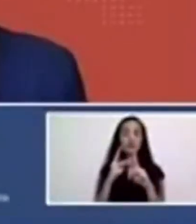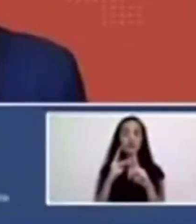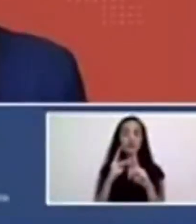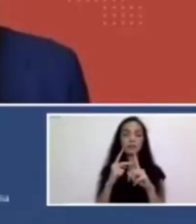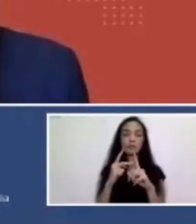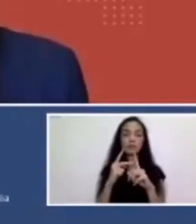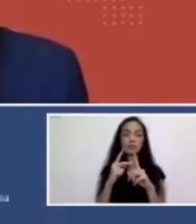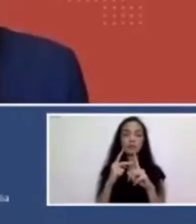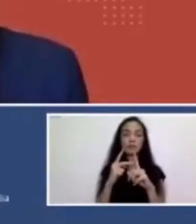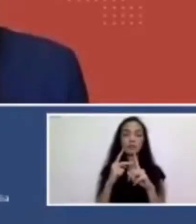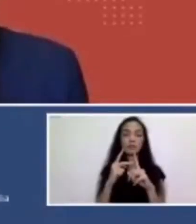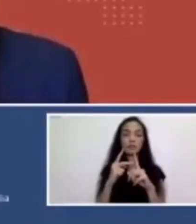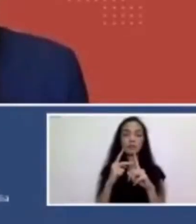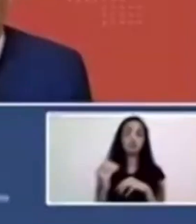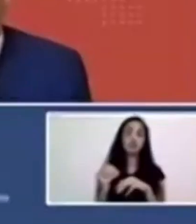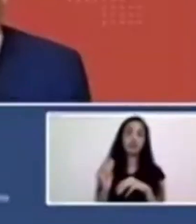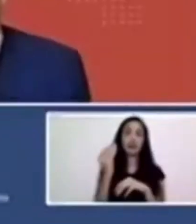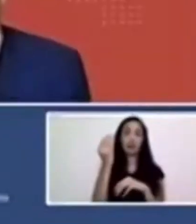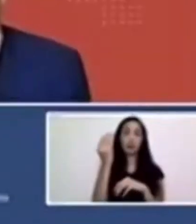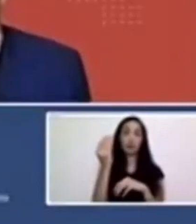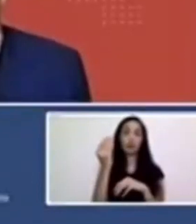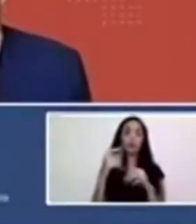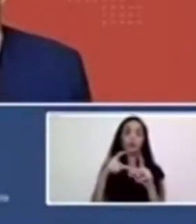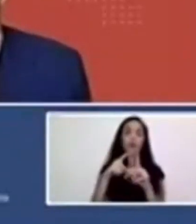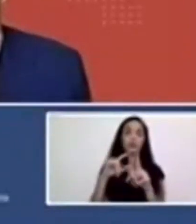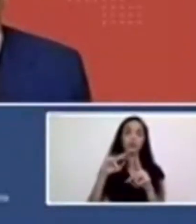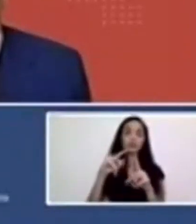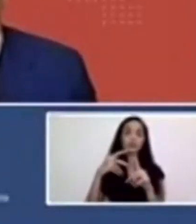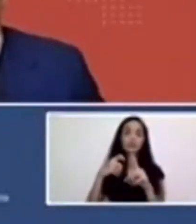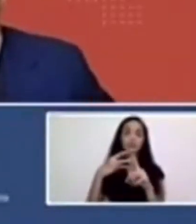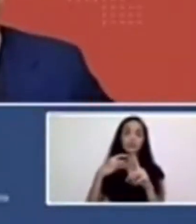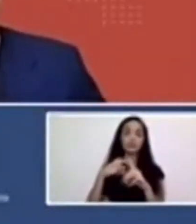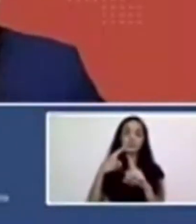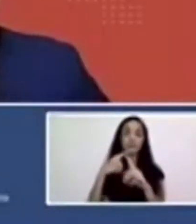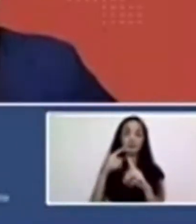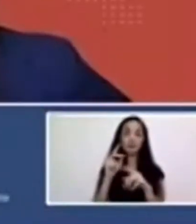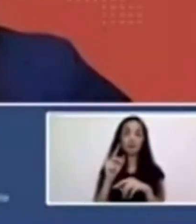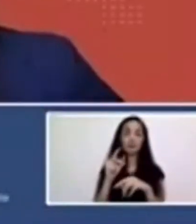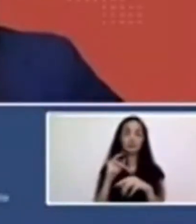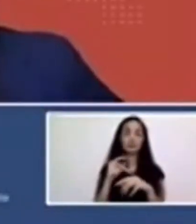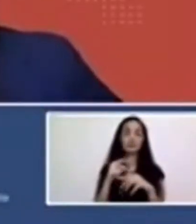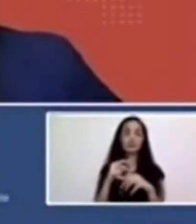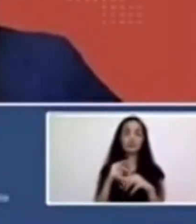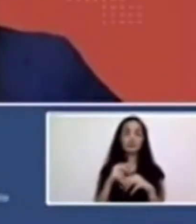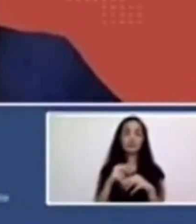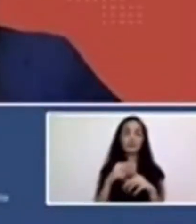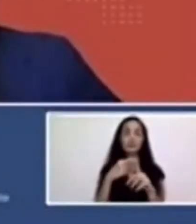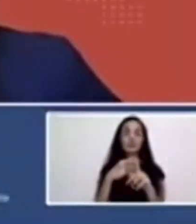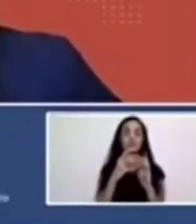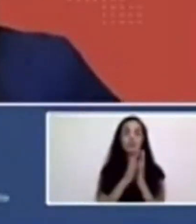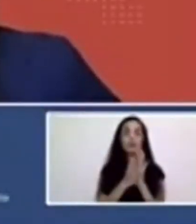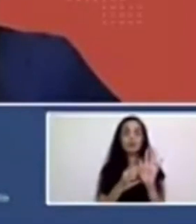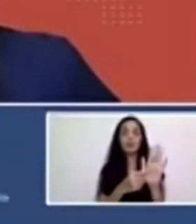He has been exhibiting nationally and internationally since 1987, including his solo shows at the Santa Monica Museum